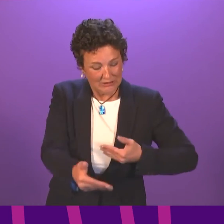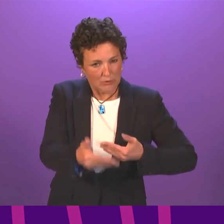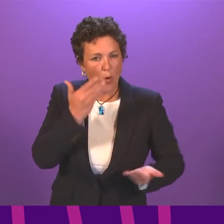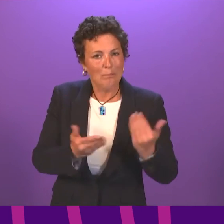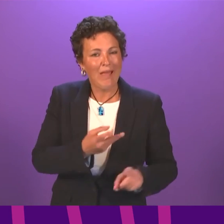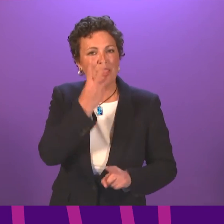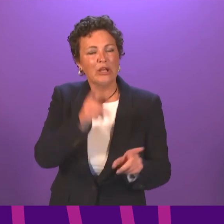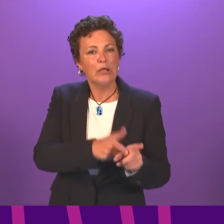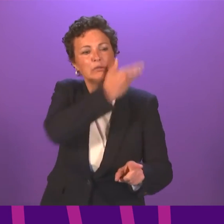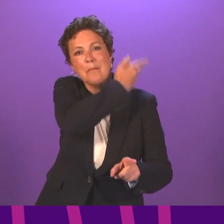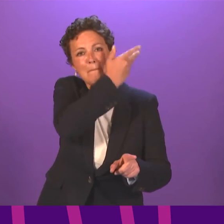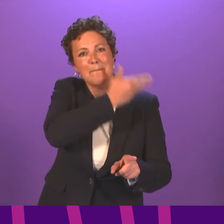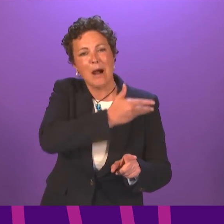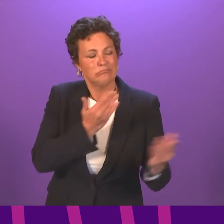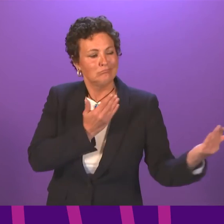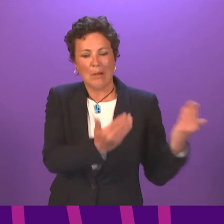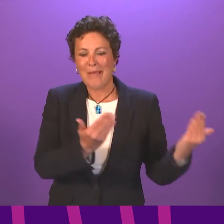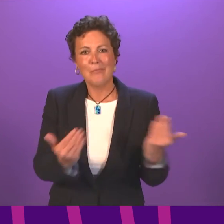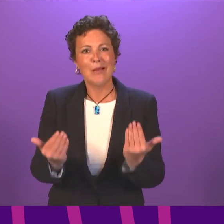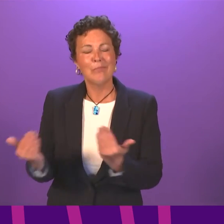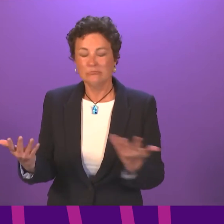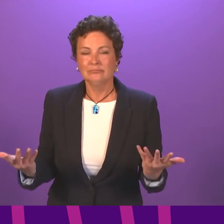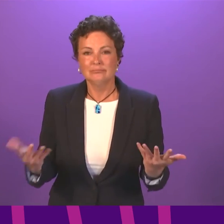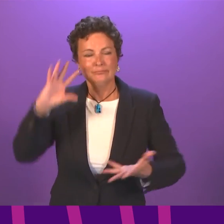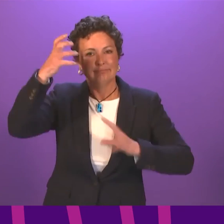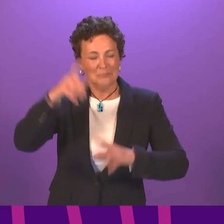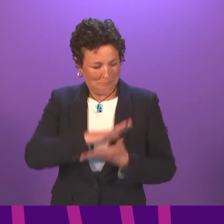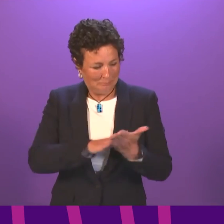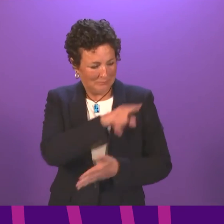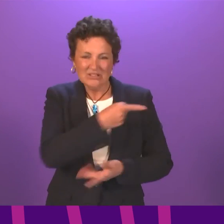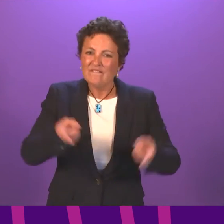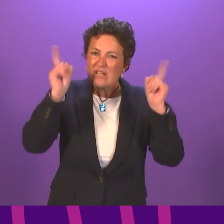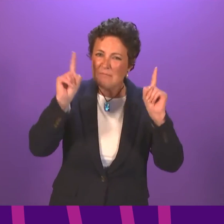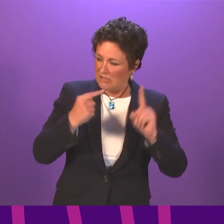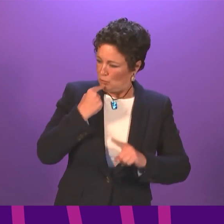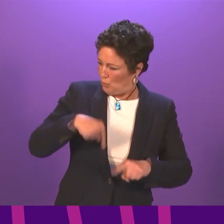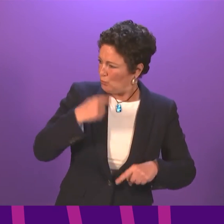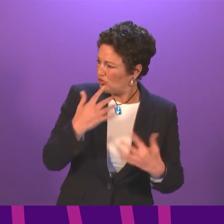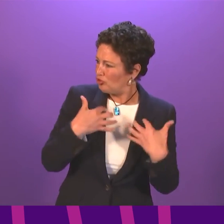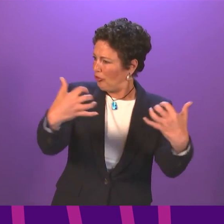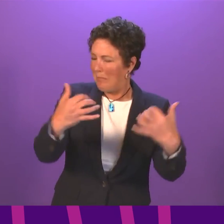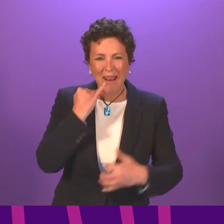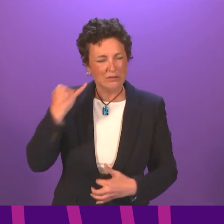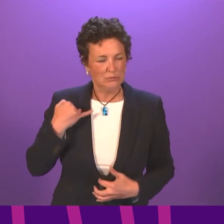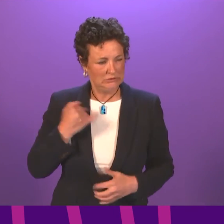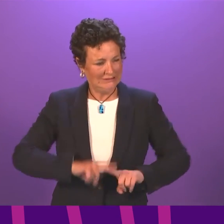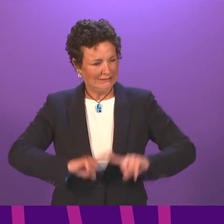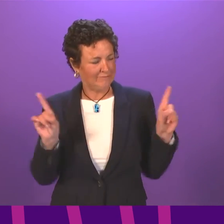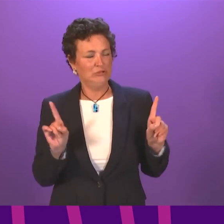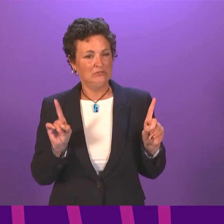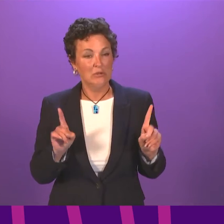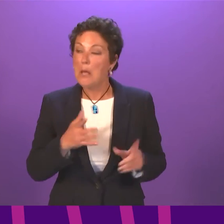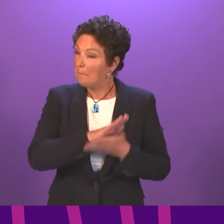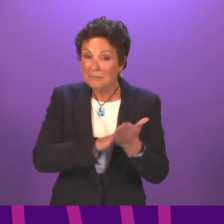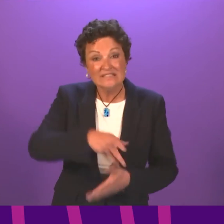in direct contradiction to the promise given by the First Minister to this chamber last week and reiterated just a few moments ago. Once